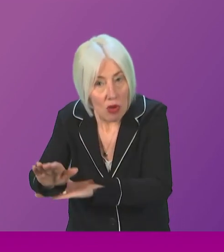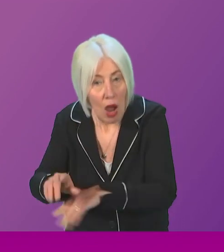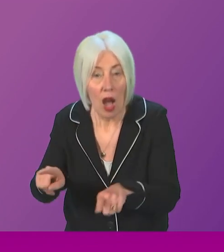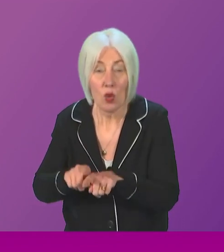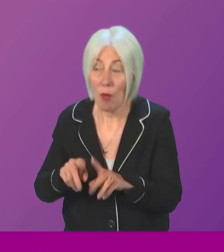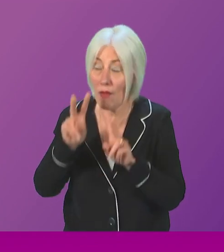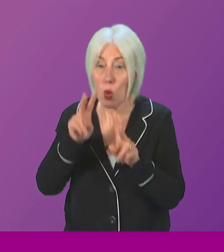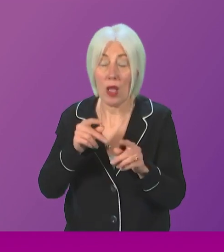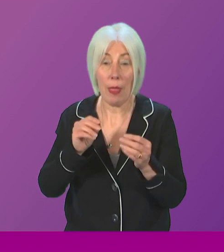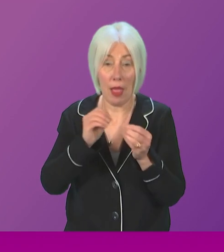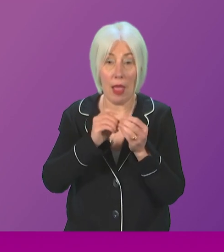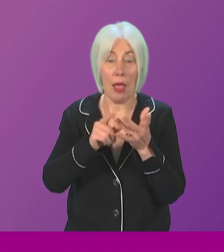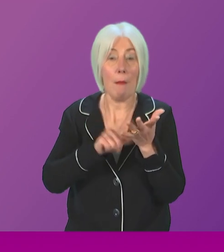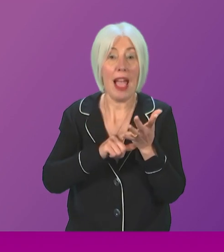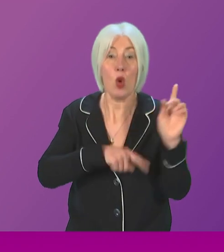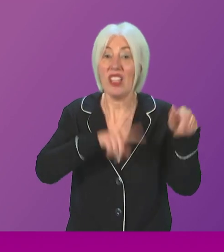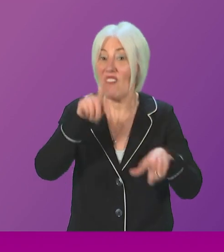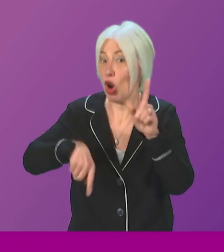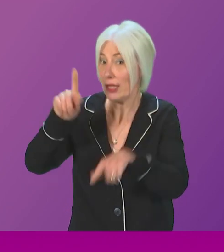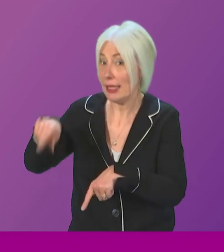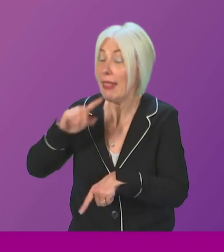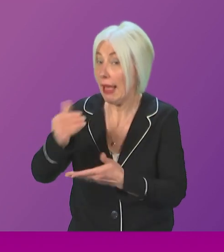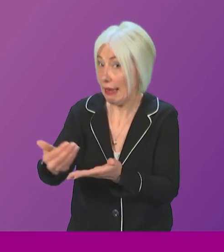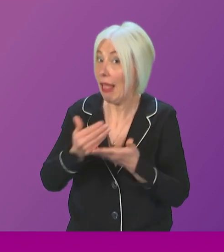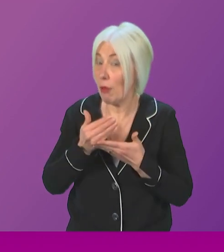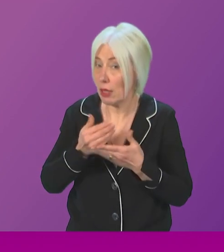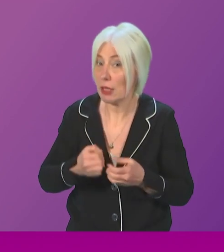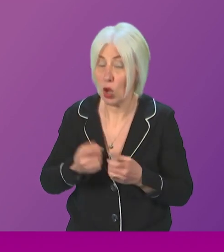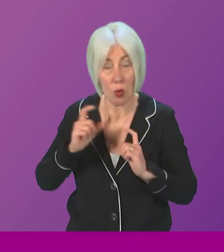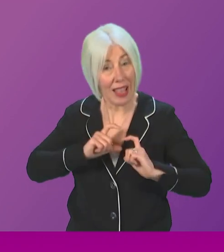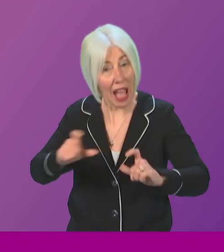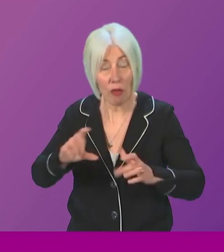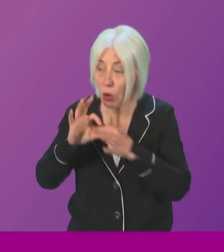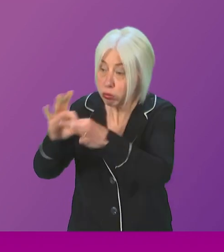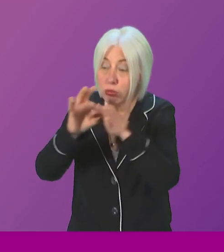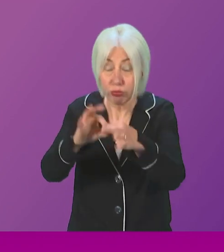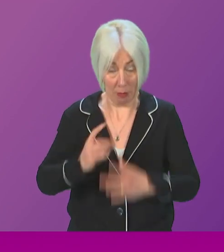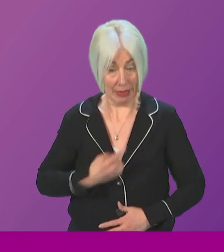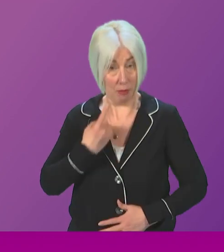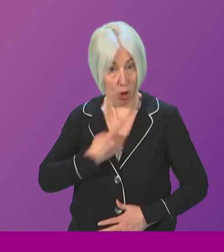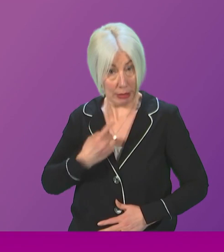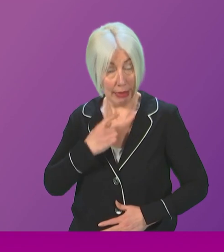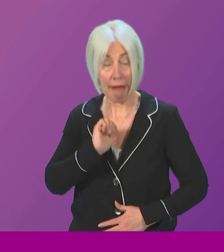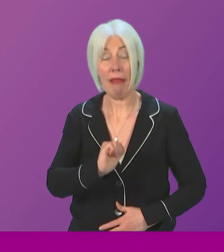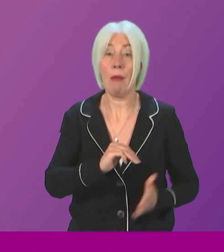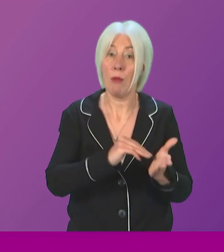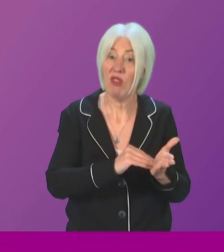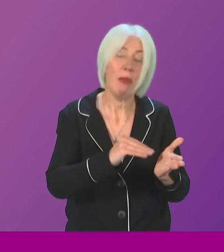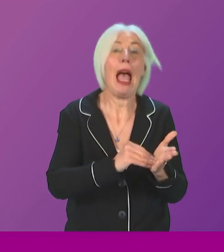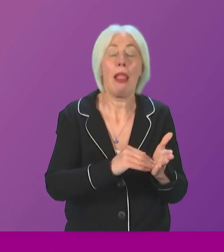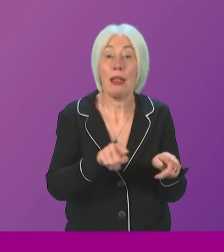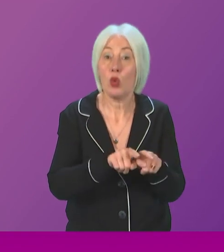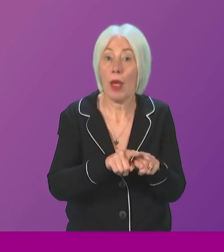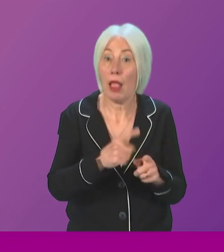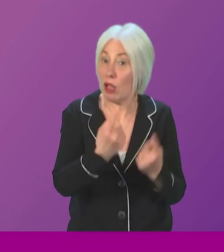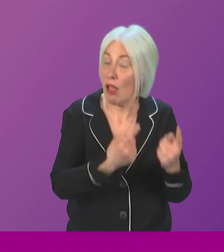biodiversity helps us with that outcome. So we will continue to engage. I will continue to engage personally. Marie McAllen will also engage